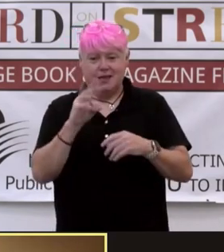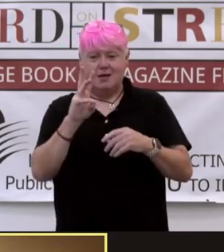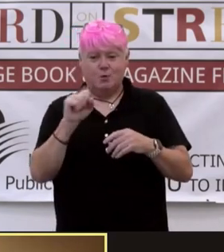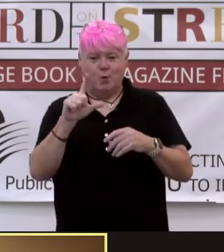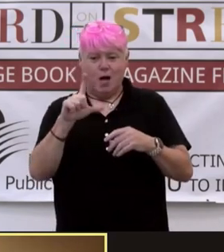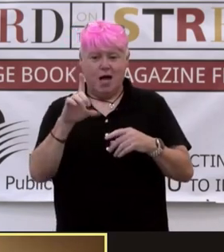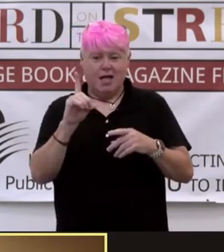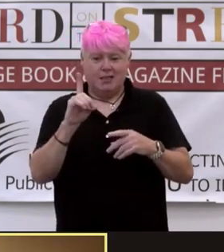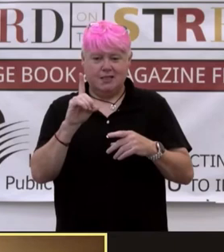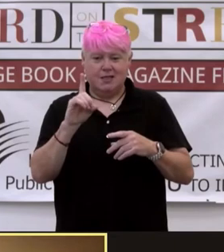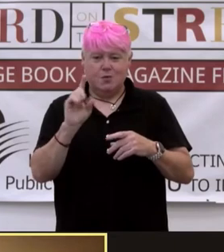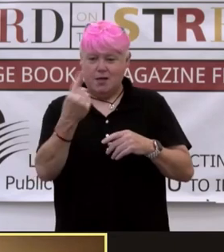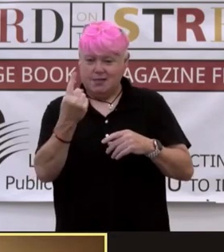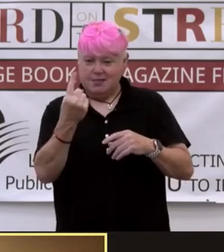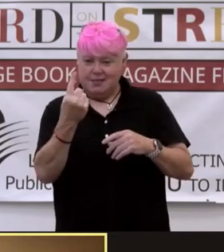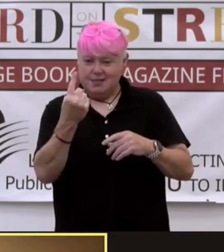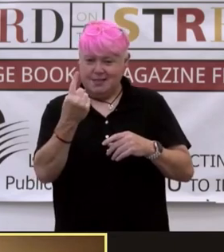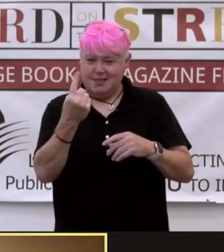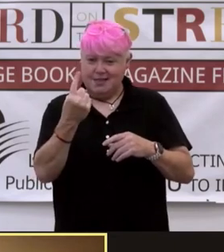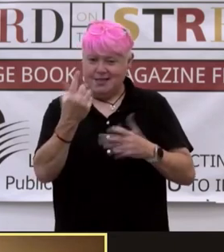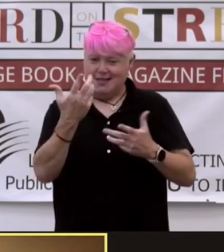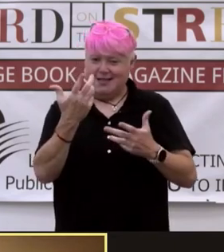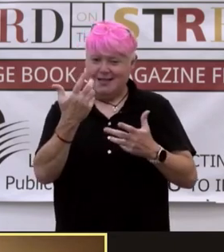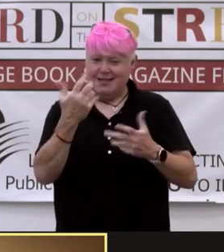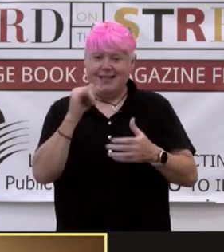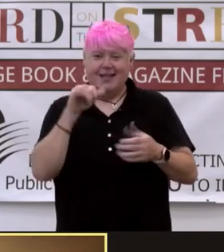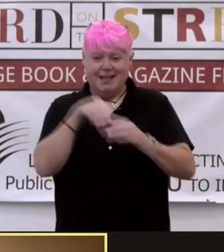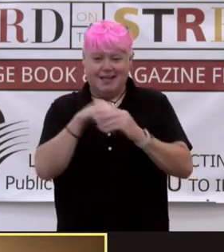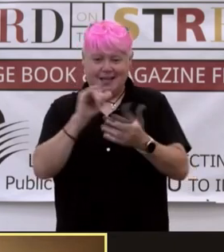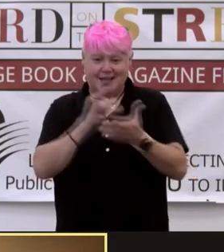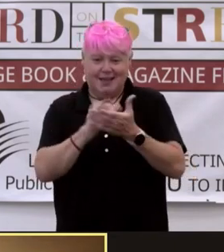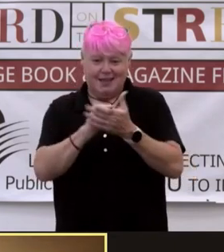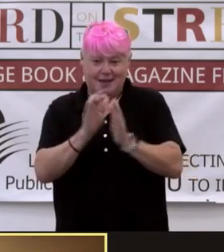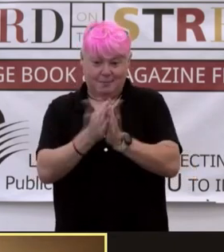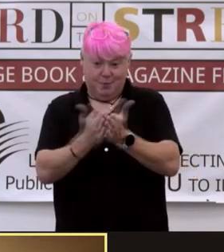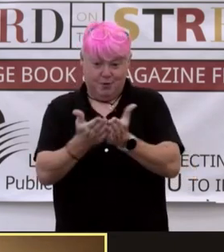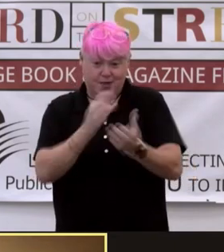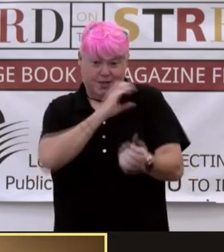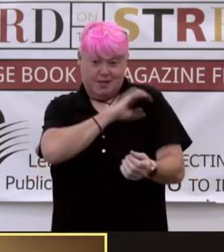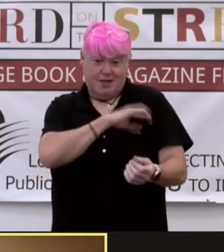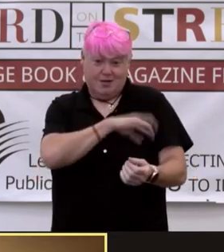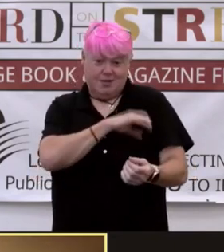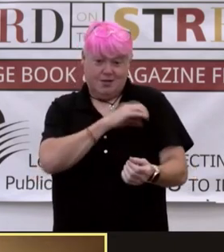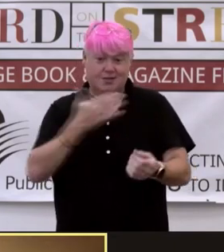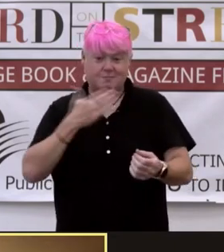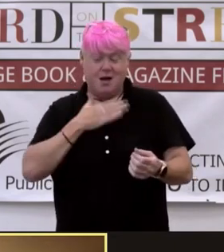to, in that book. I pretended it was a character, but it's actually mine.